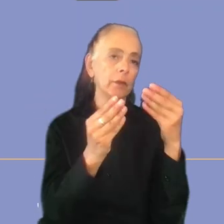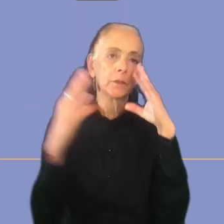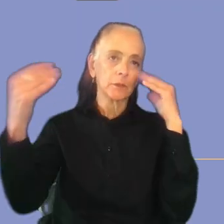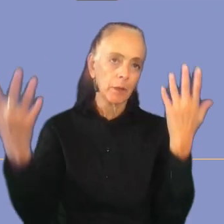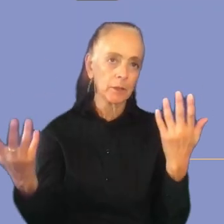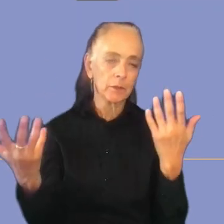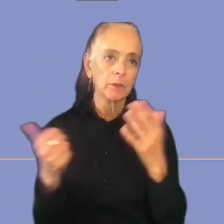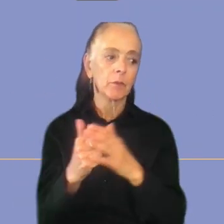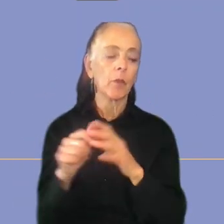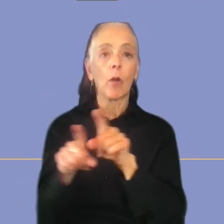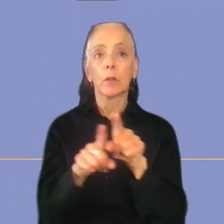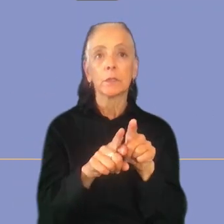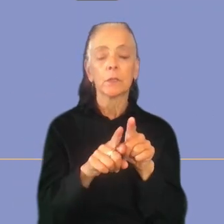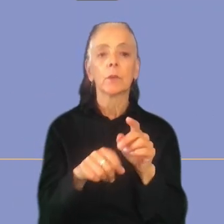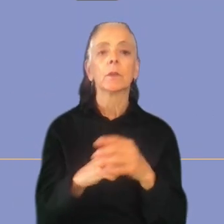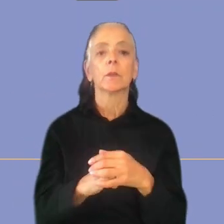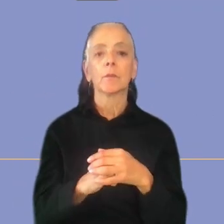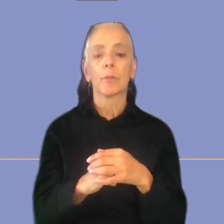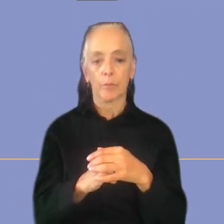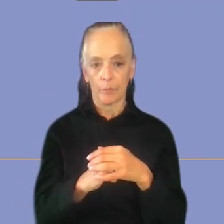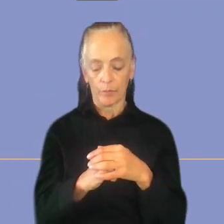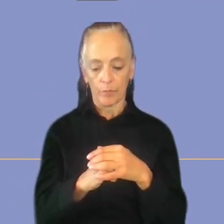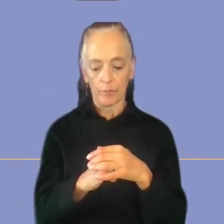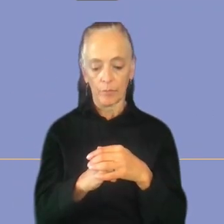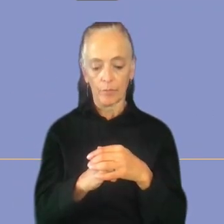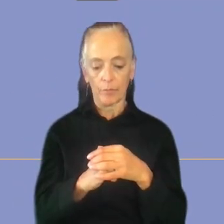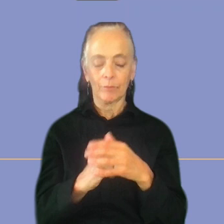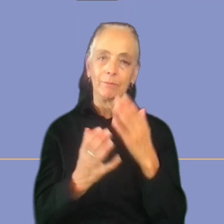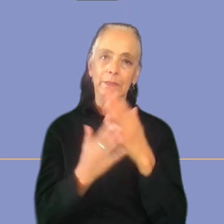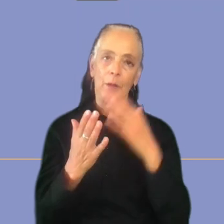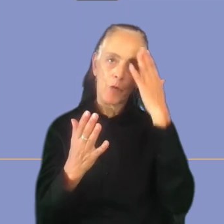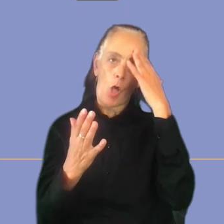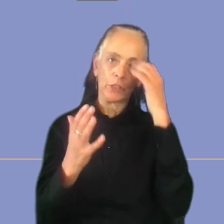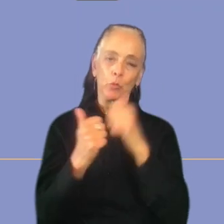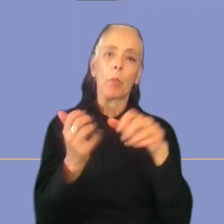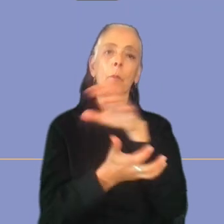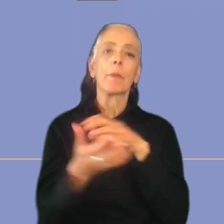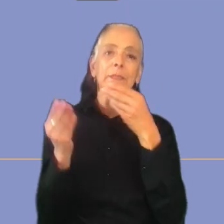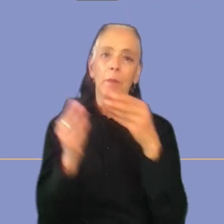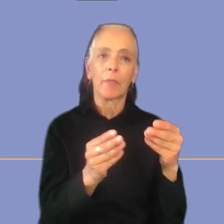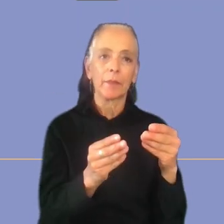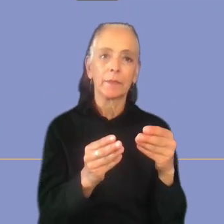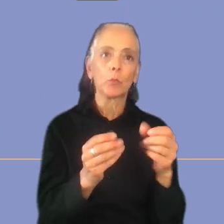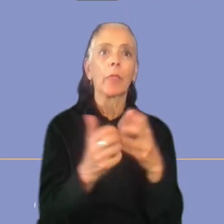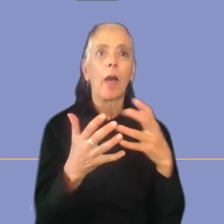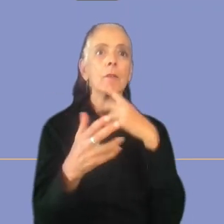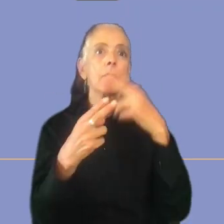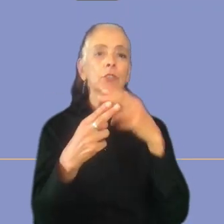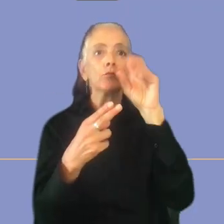And very often also they just mention a certain knowledge in mixed methods without mentioning all the different methods.